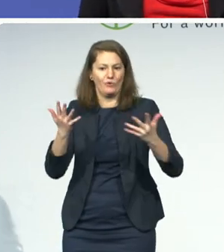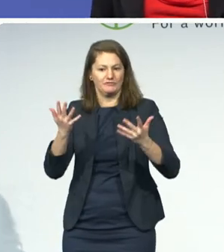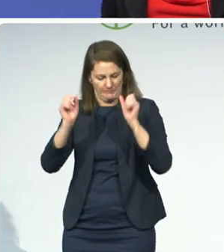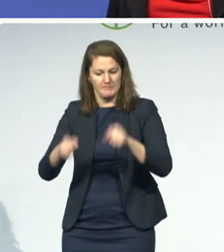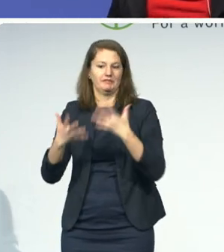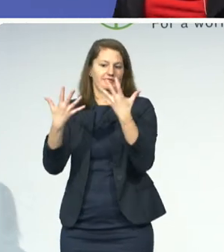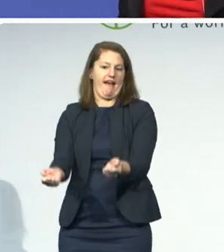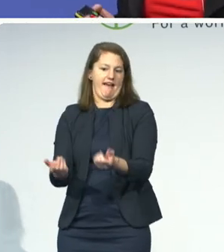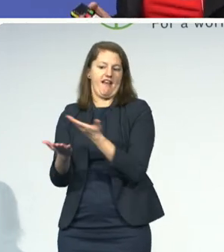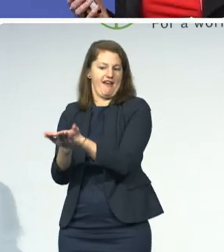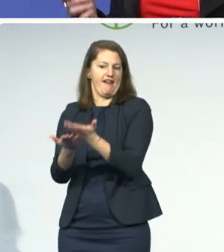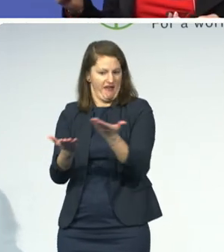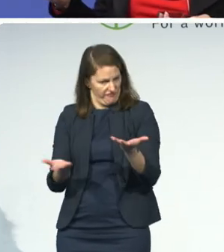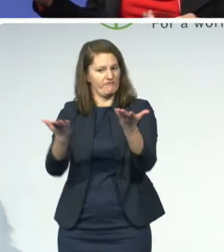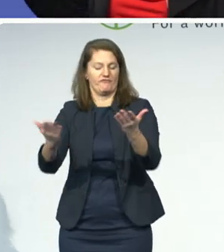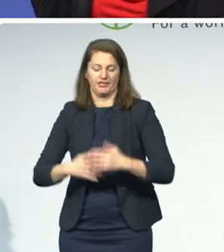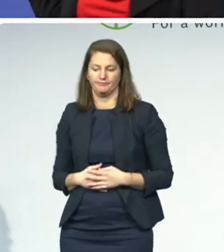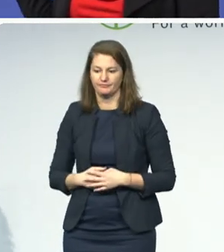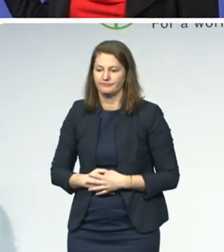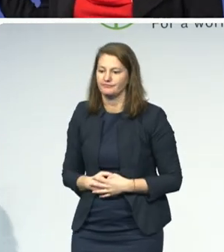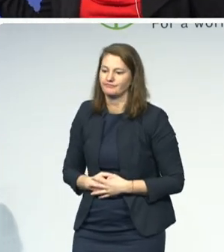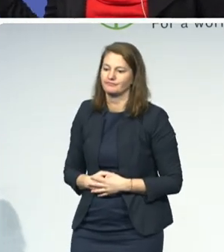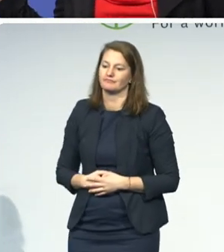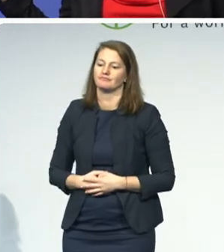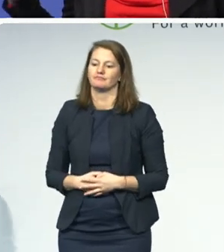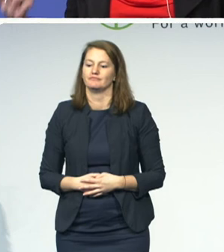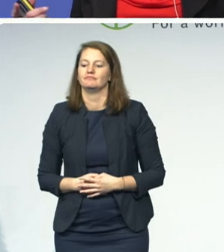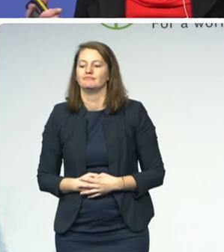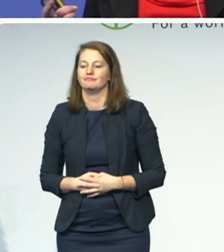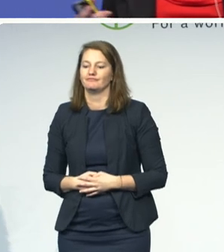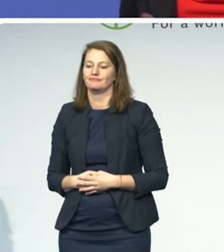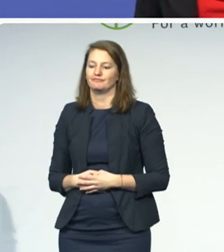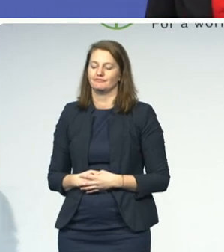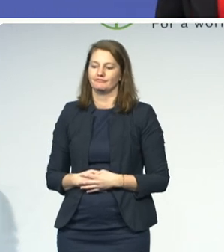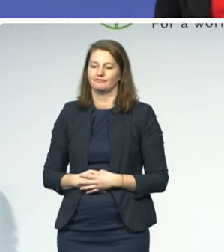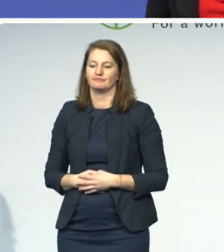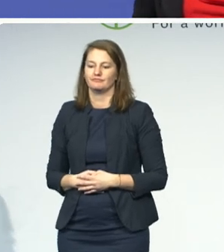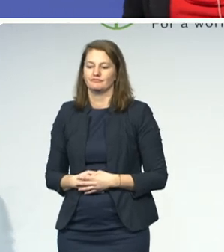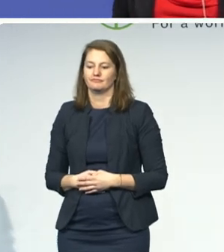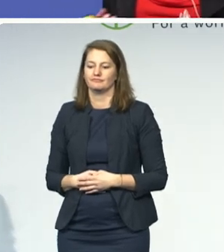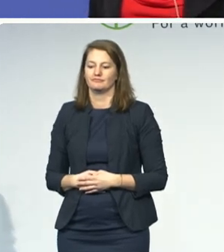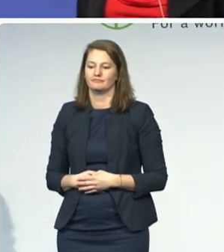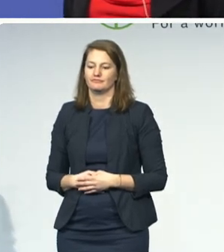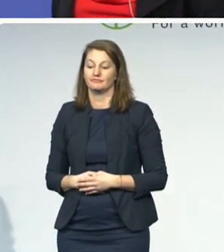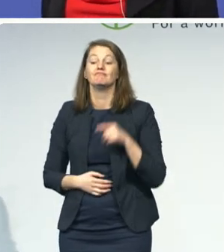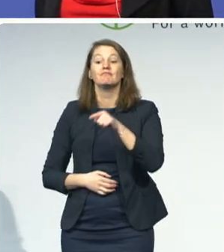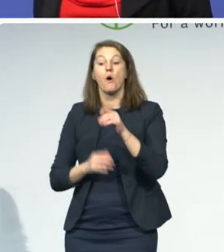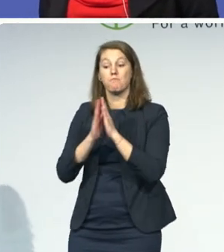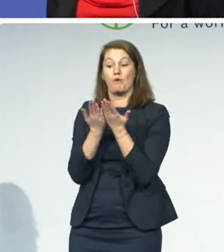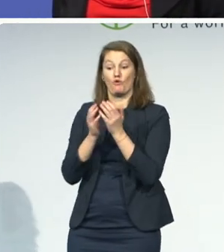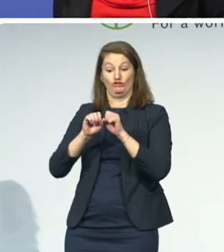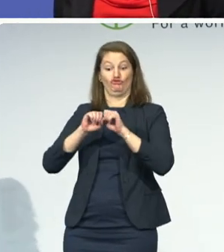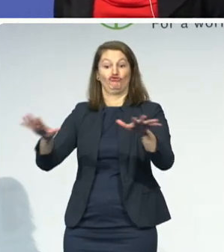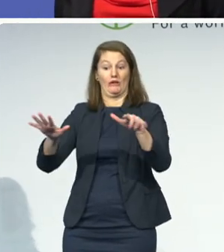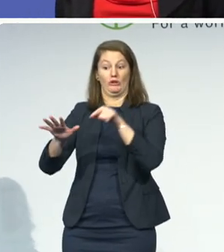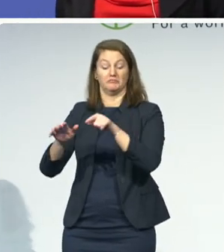The other thing is, it's very good, Bookshare is at scale, we're doing a lot of work, but that's not good enough. That's not good enough for